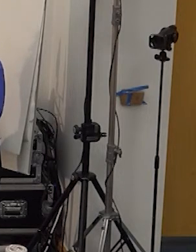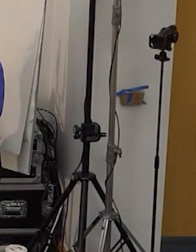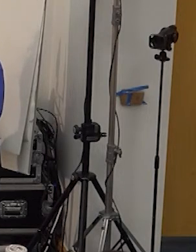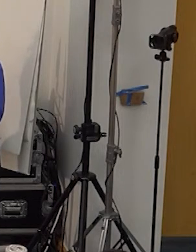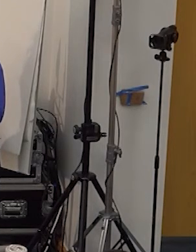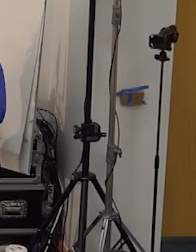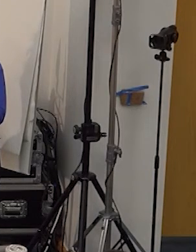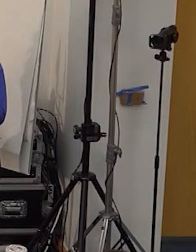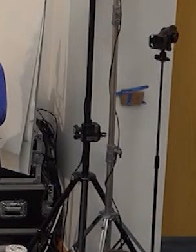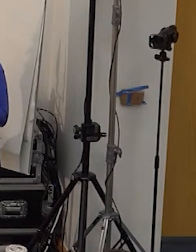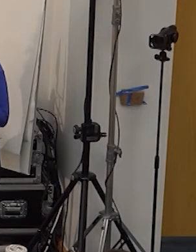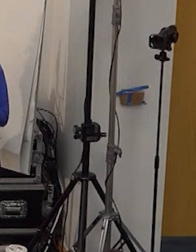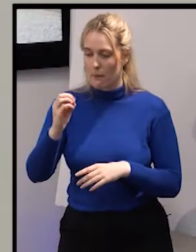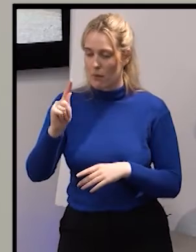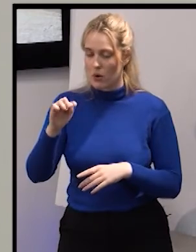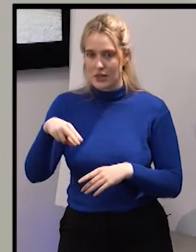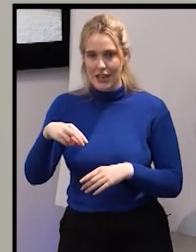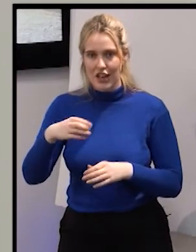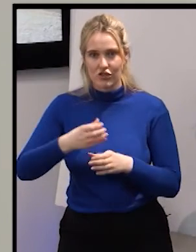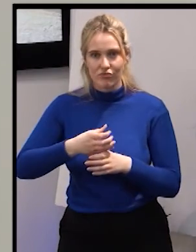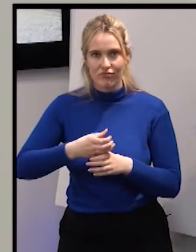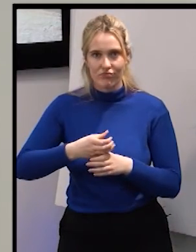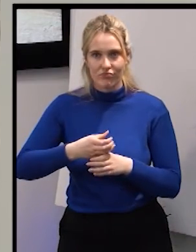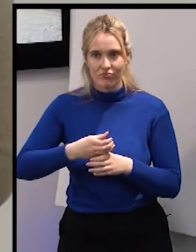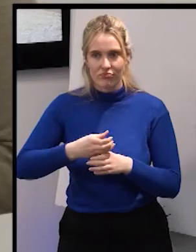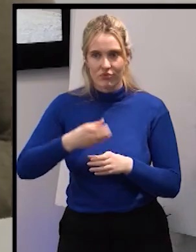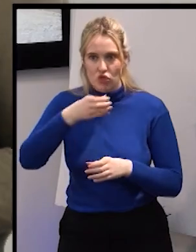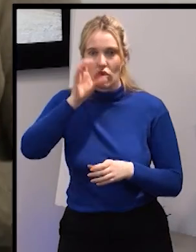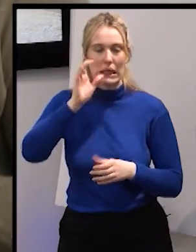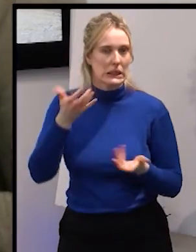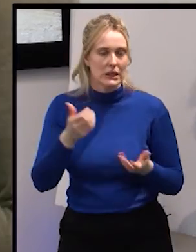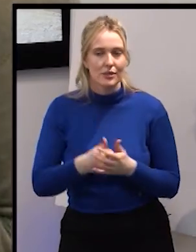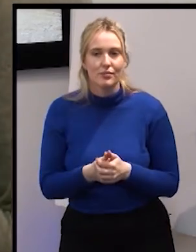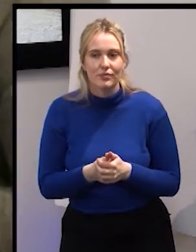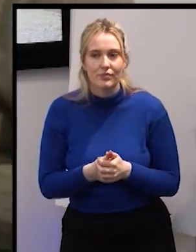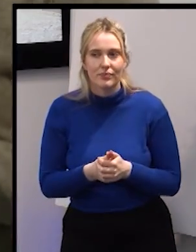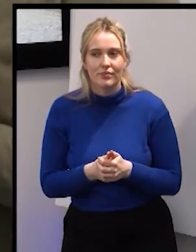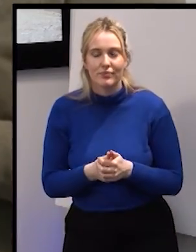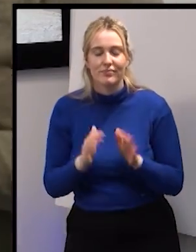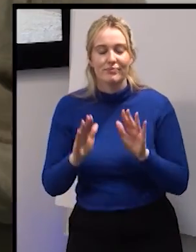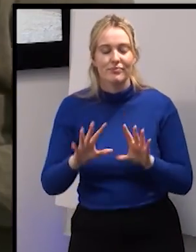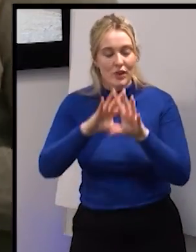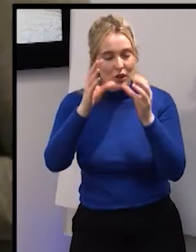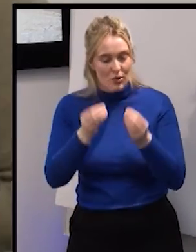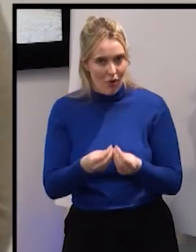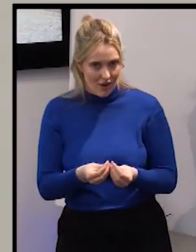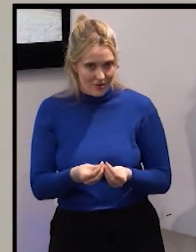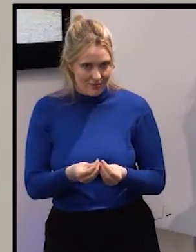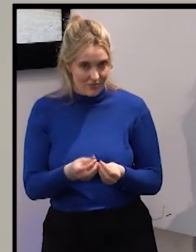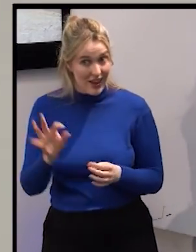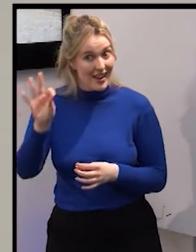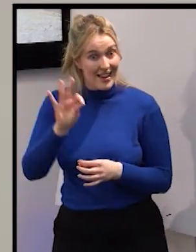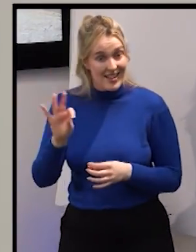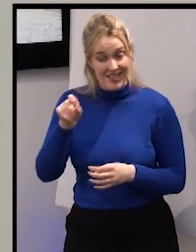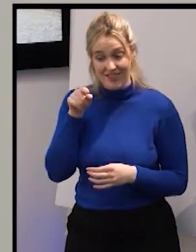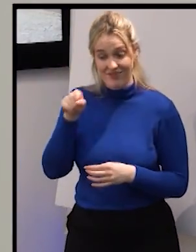shakes and so on so uh with that and to wrap up i think in my opinion that insects are